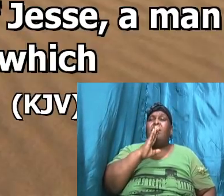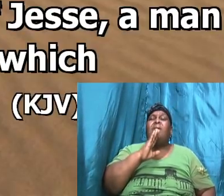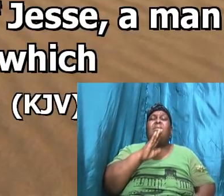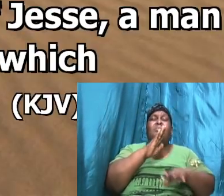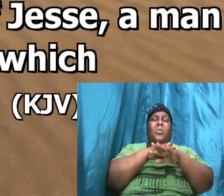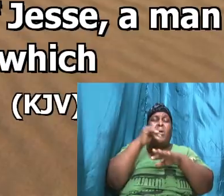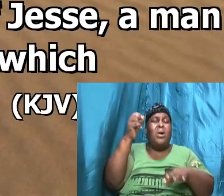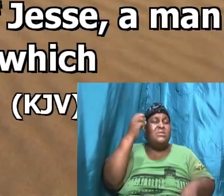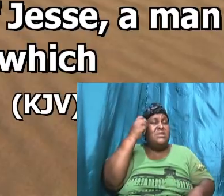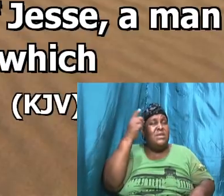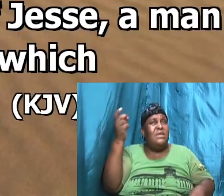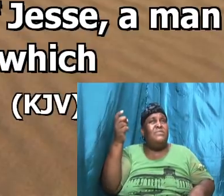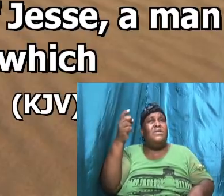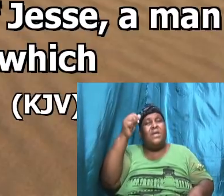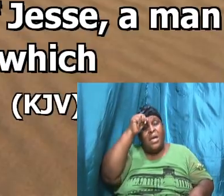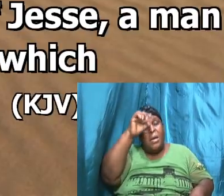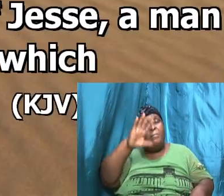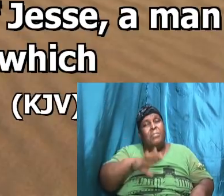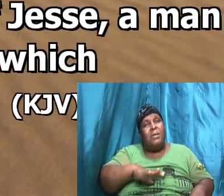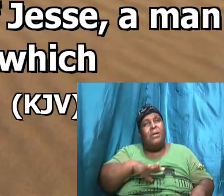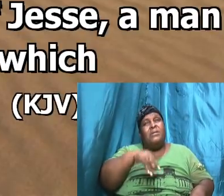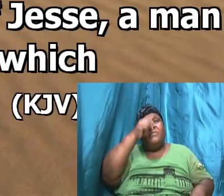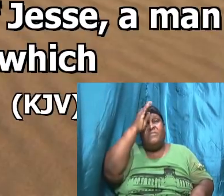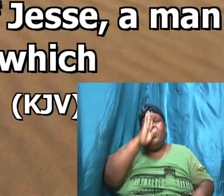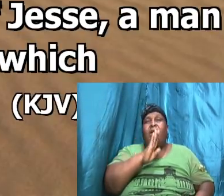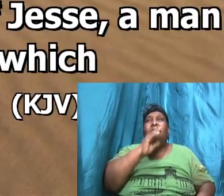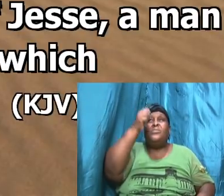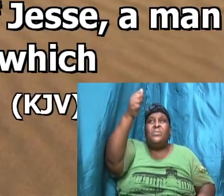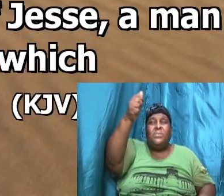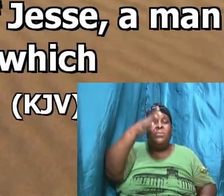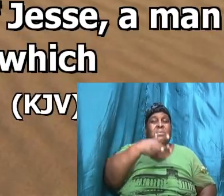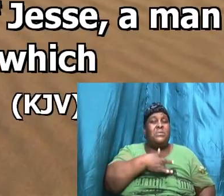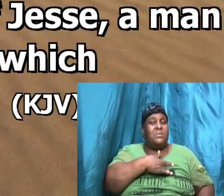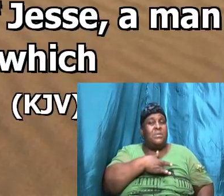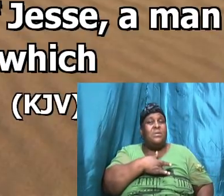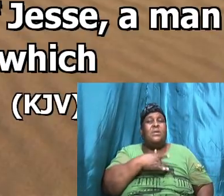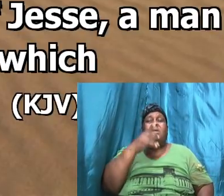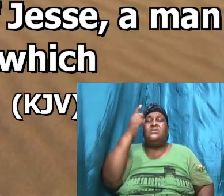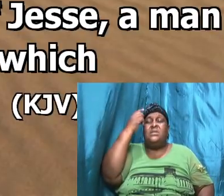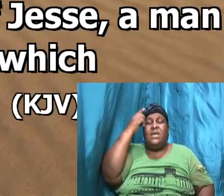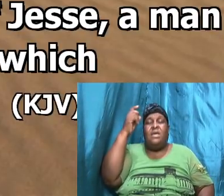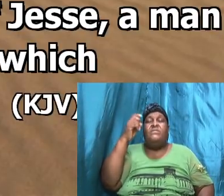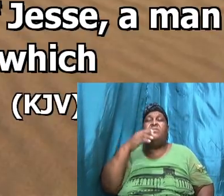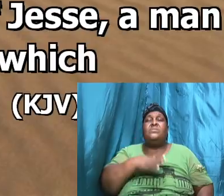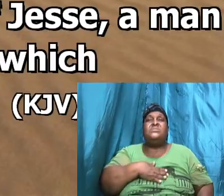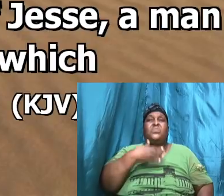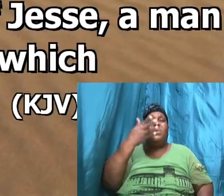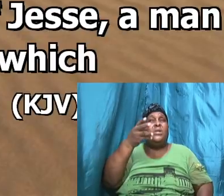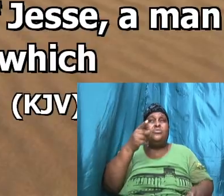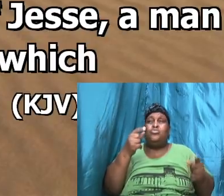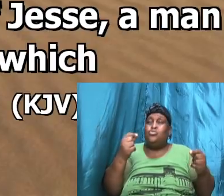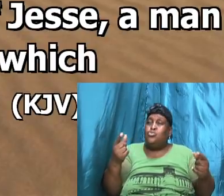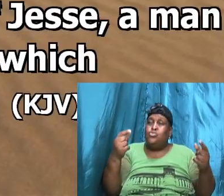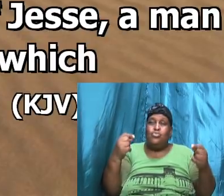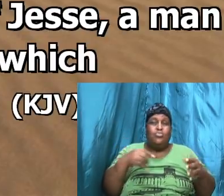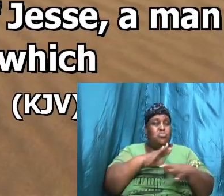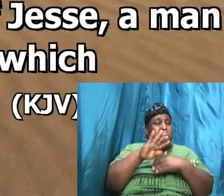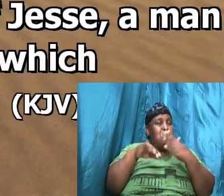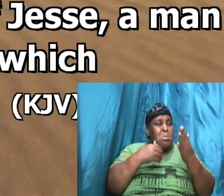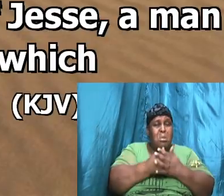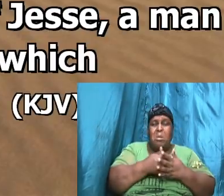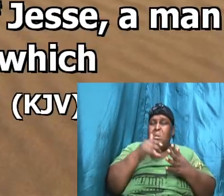after God's own heart because David was willing to do all God's will I want to be